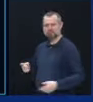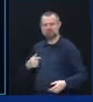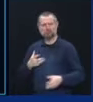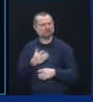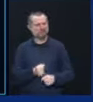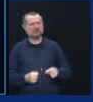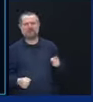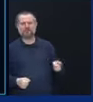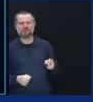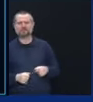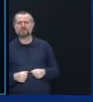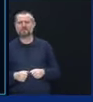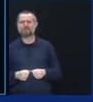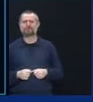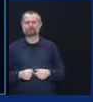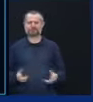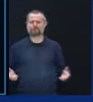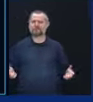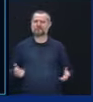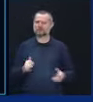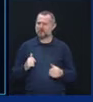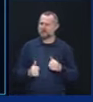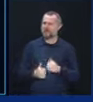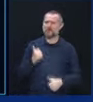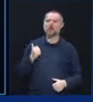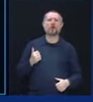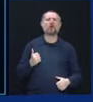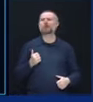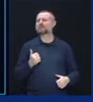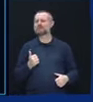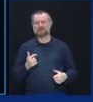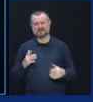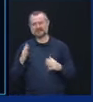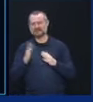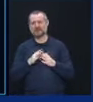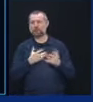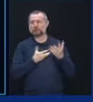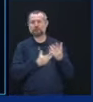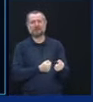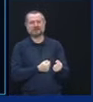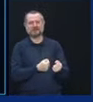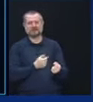offer a more ringing endorsement than that.